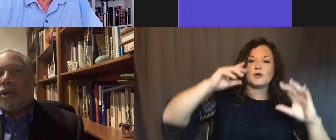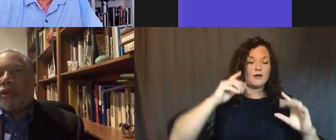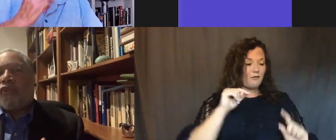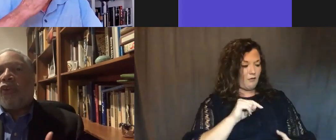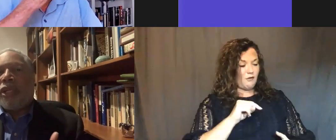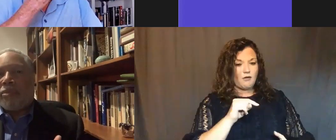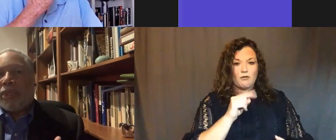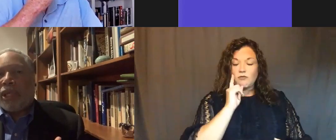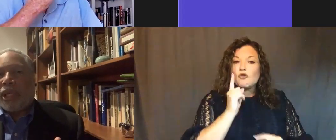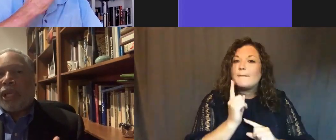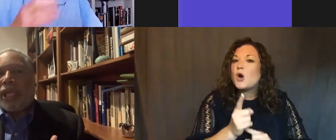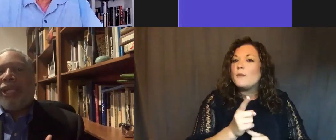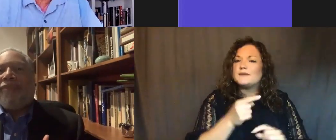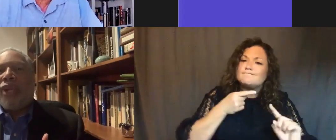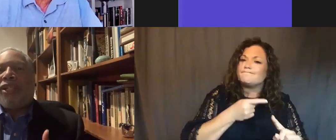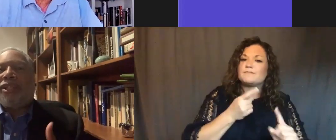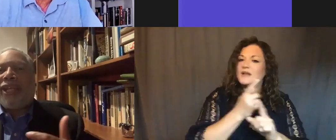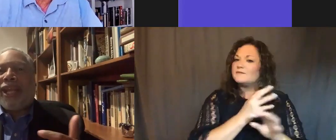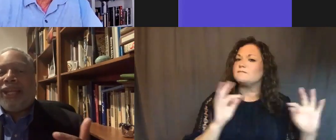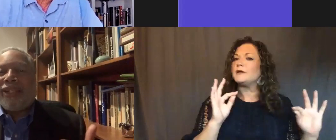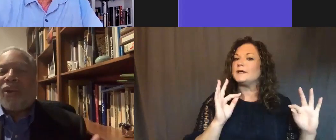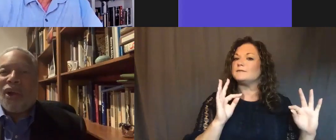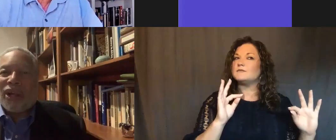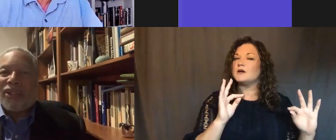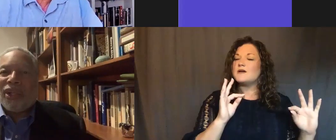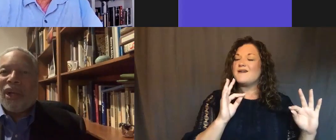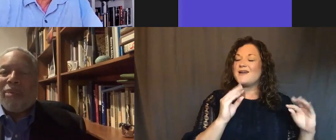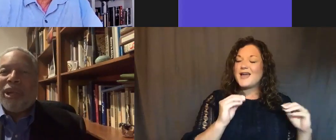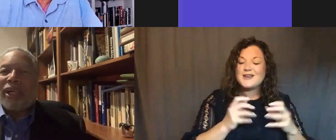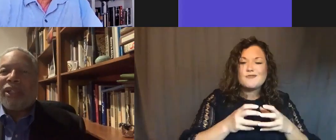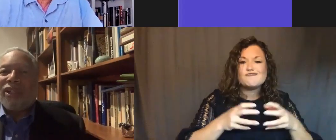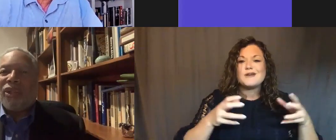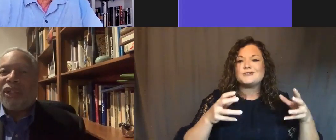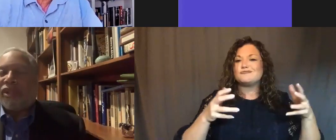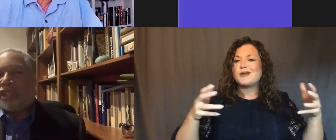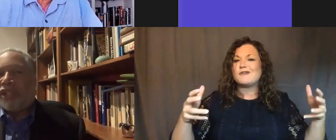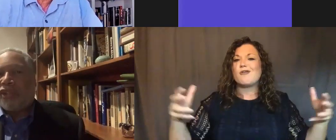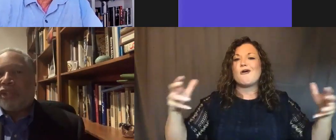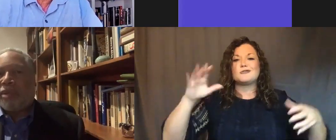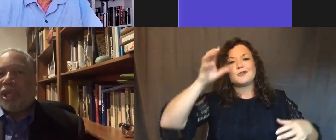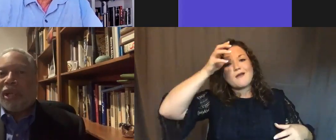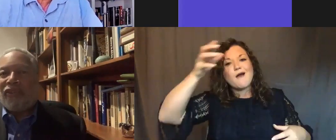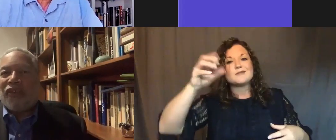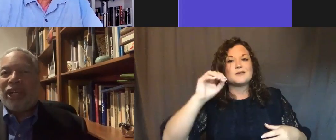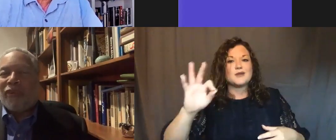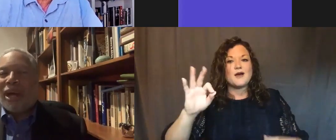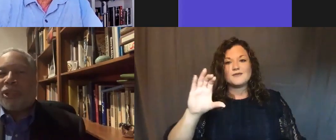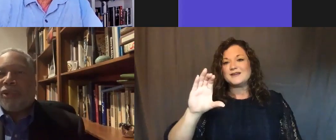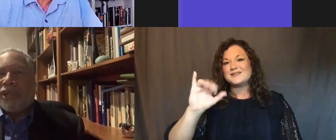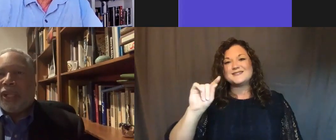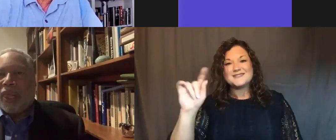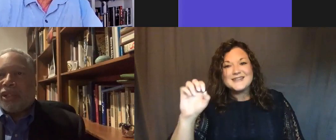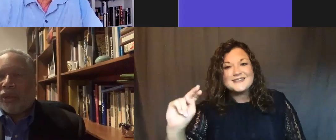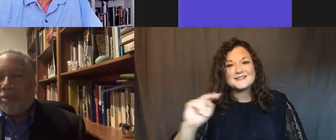freedom. It enriched and enlarged America's notions of citizenship, of freedom, of